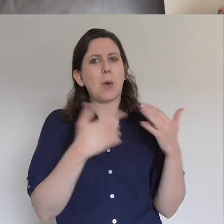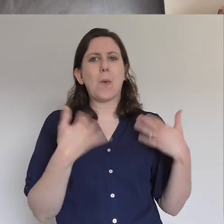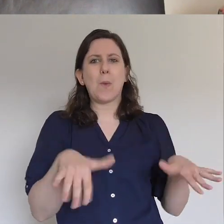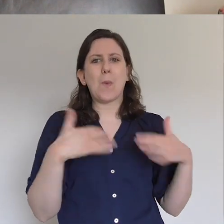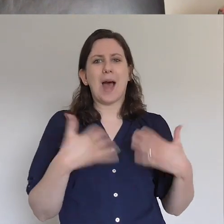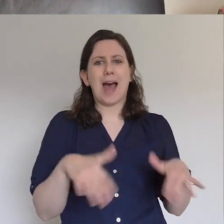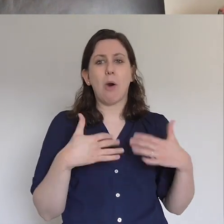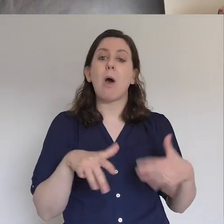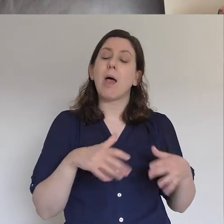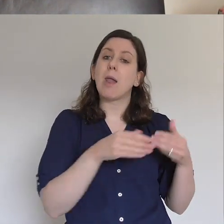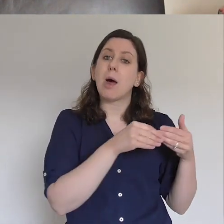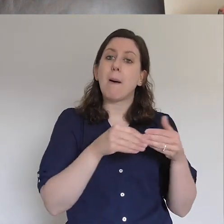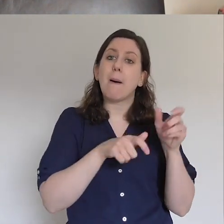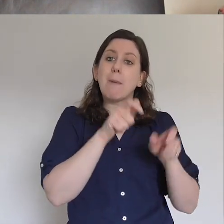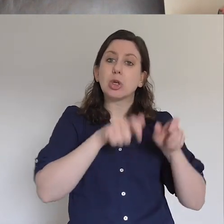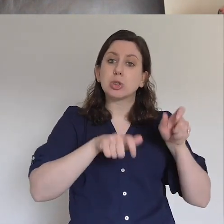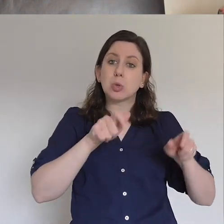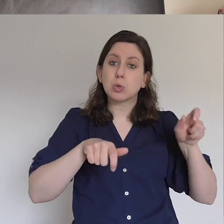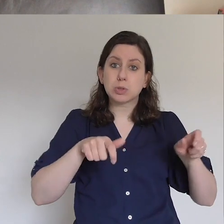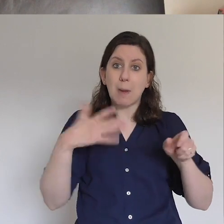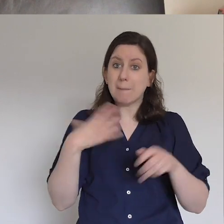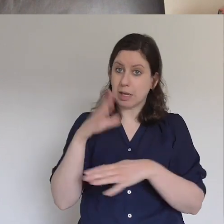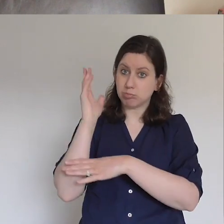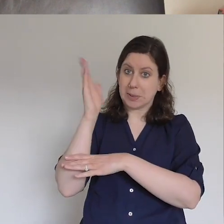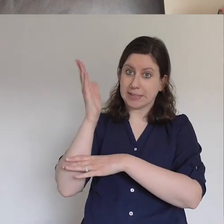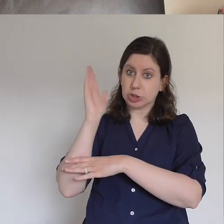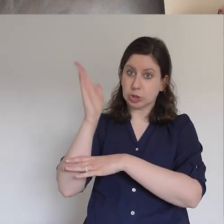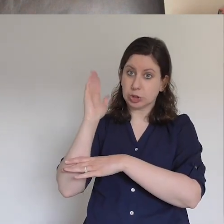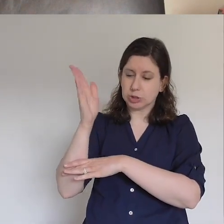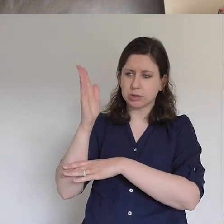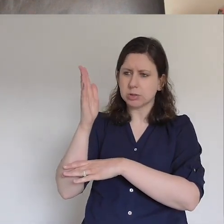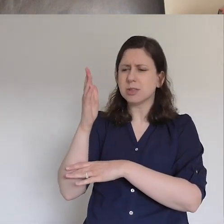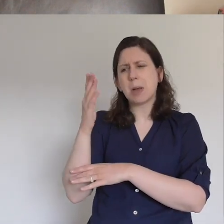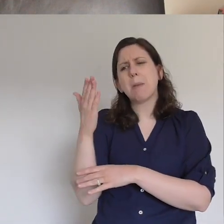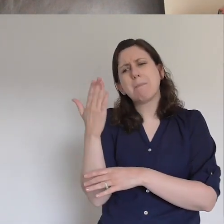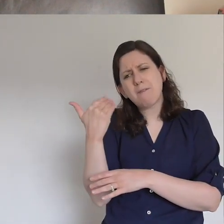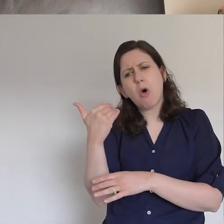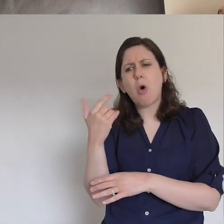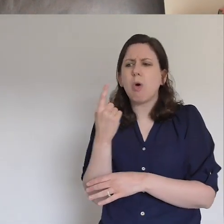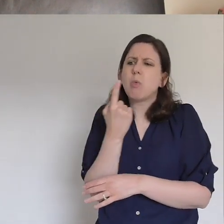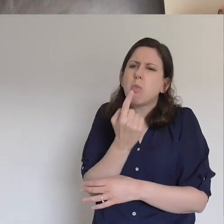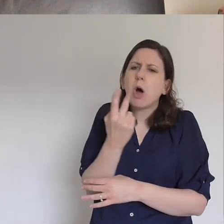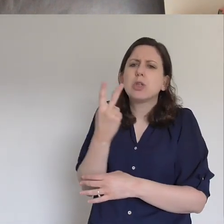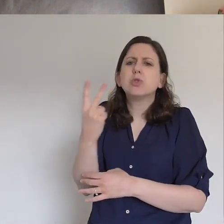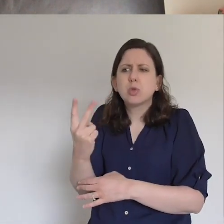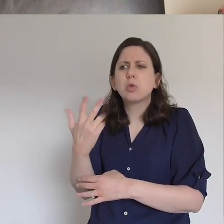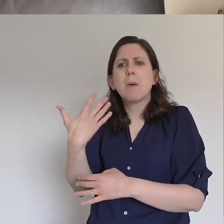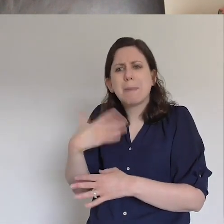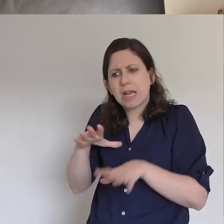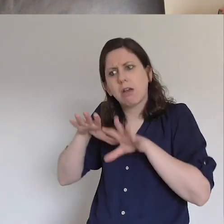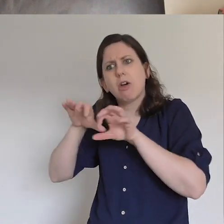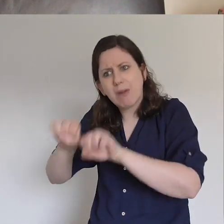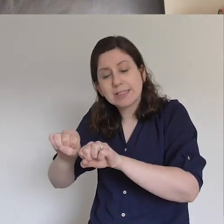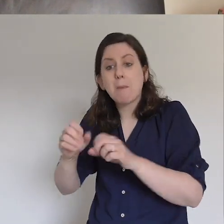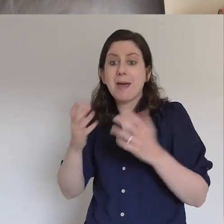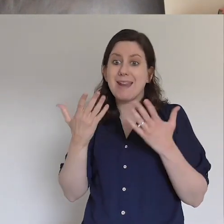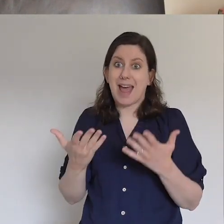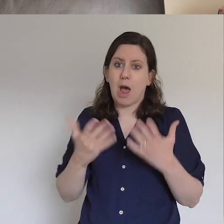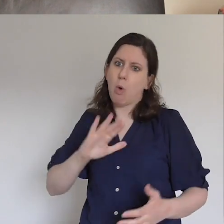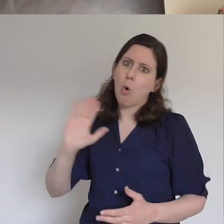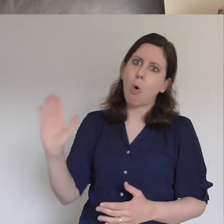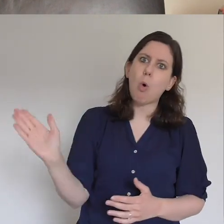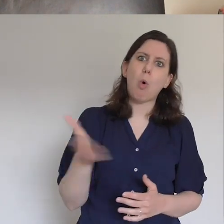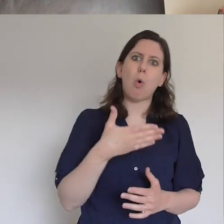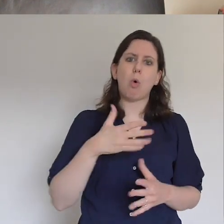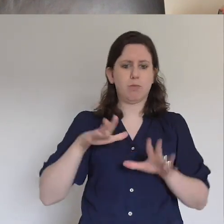the apostles are preaching and they're all banged up for preaching. Previously, a couple of them have been banged up for preaching, but now just about all of them are rounded up and banged up for